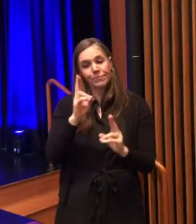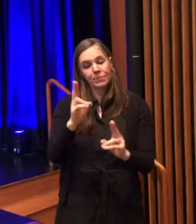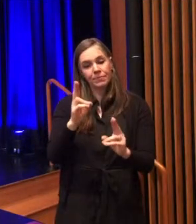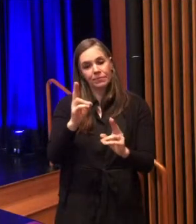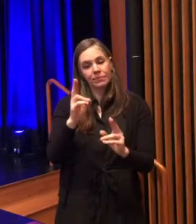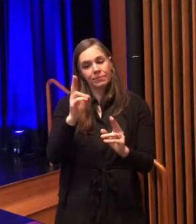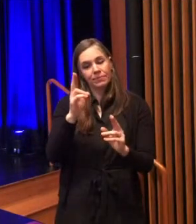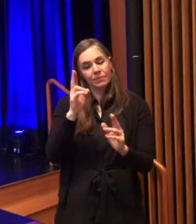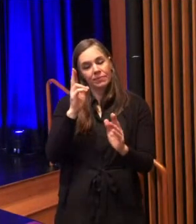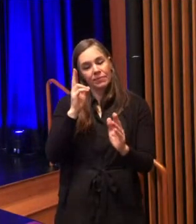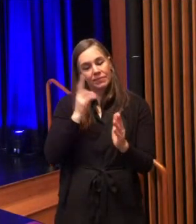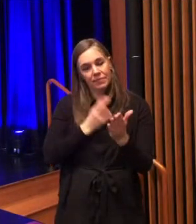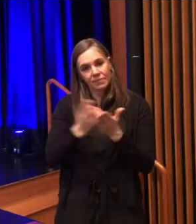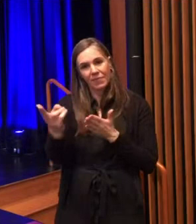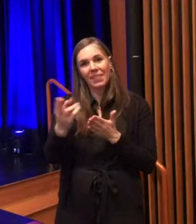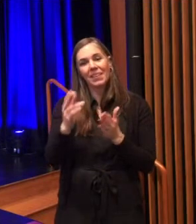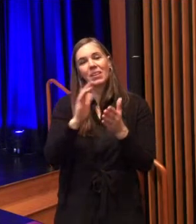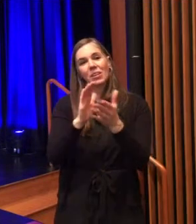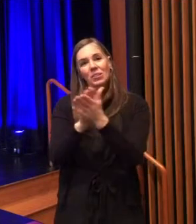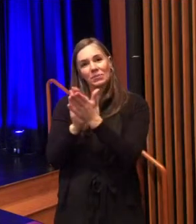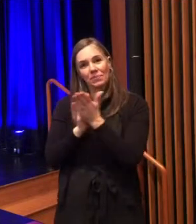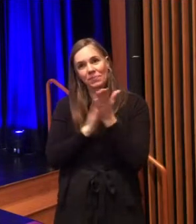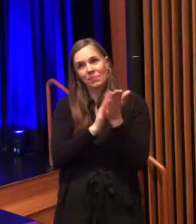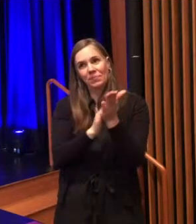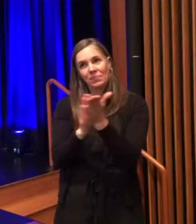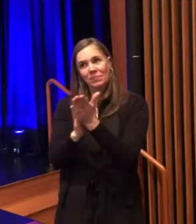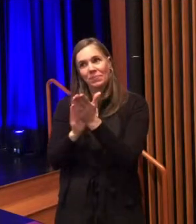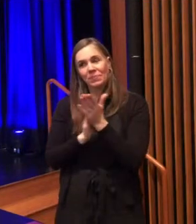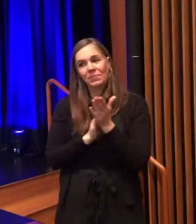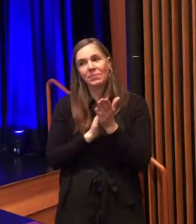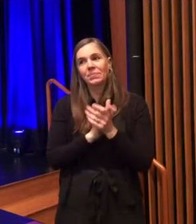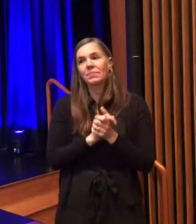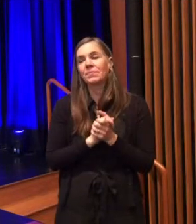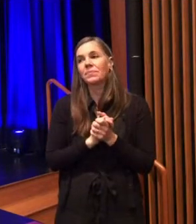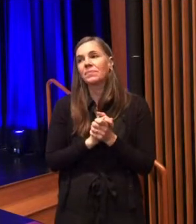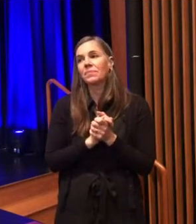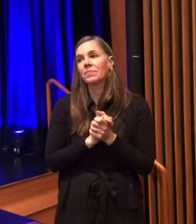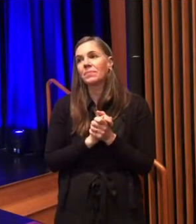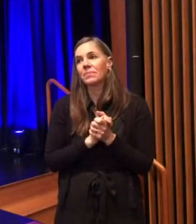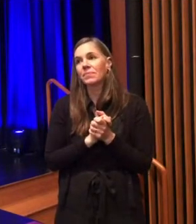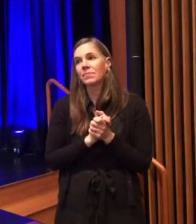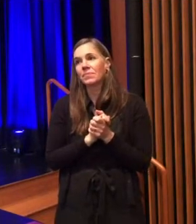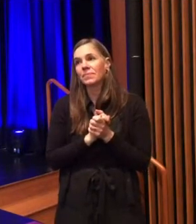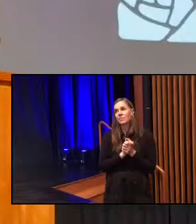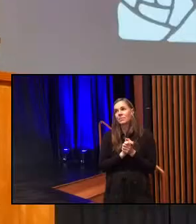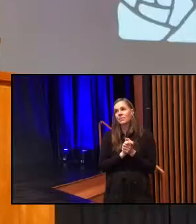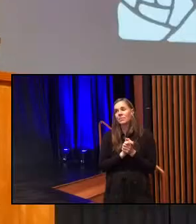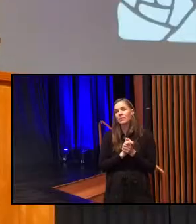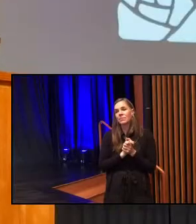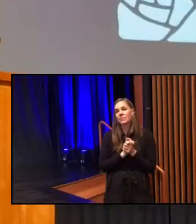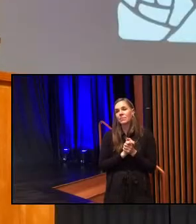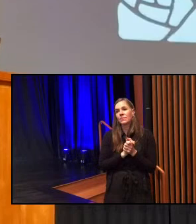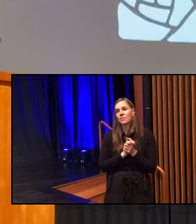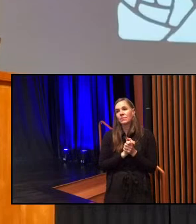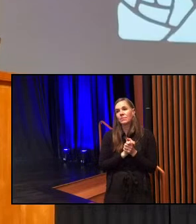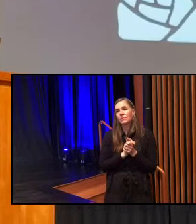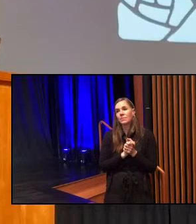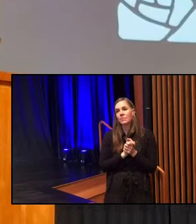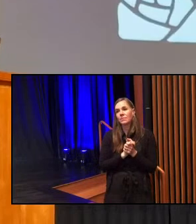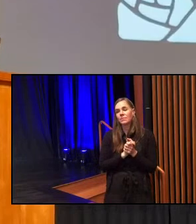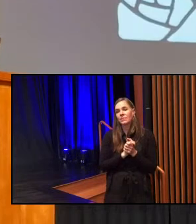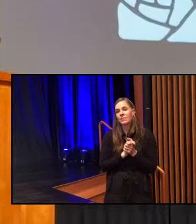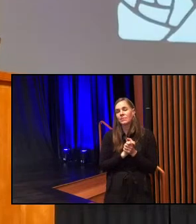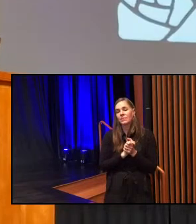fidelity congratulations counselor Craig thank you I